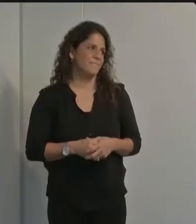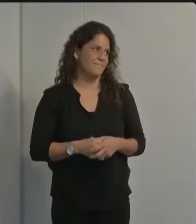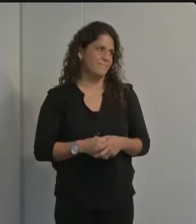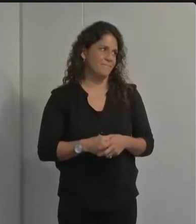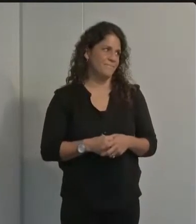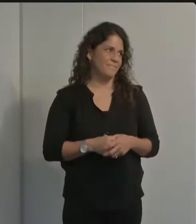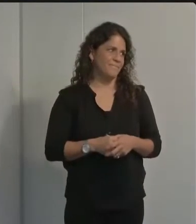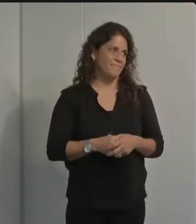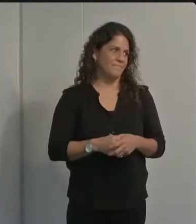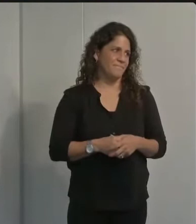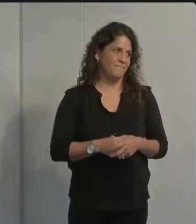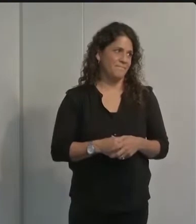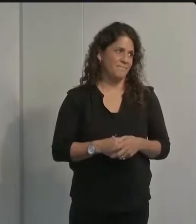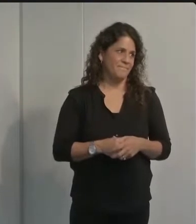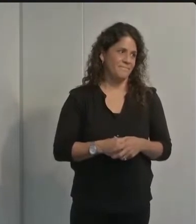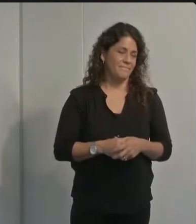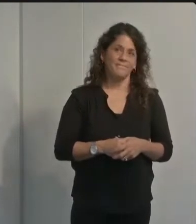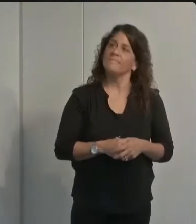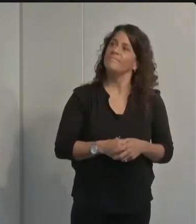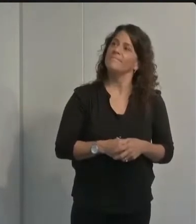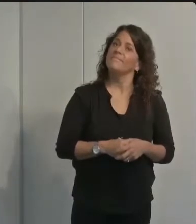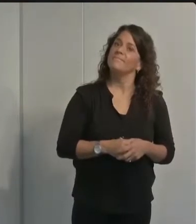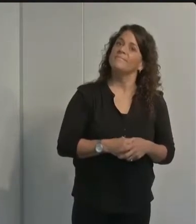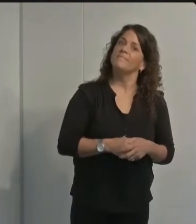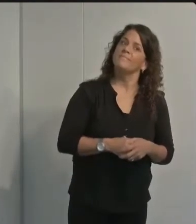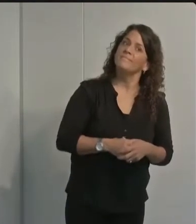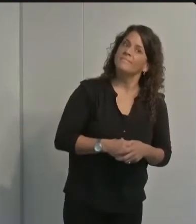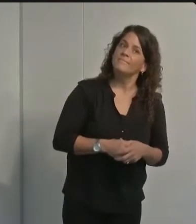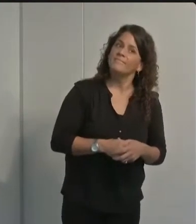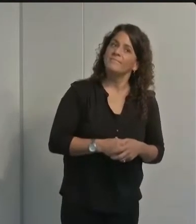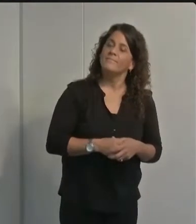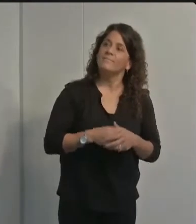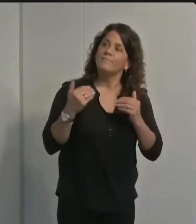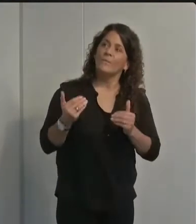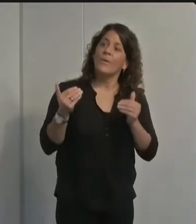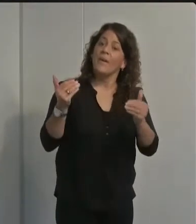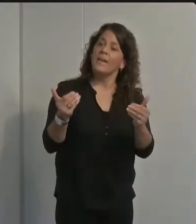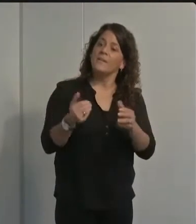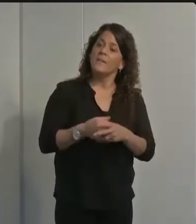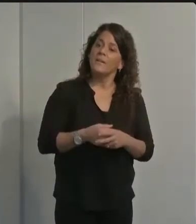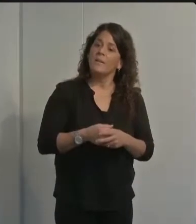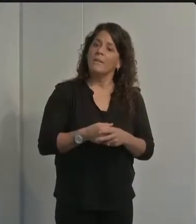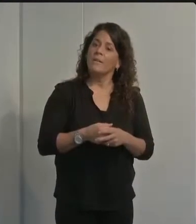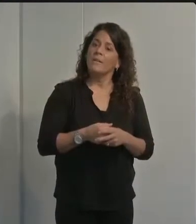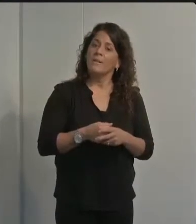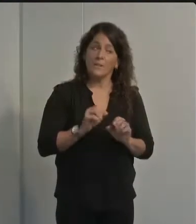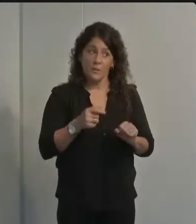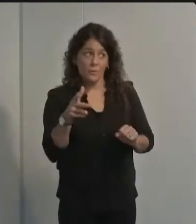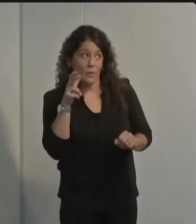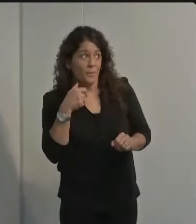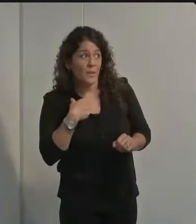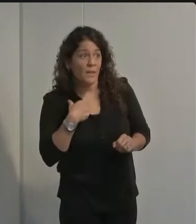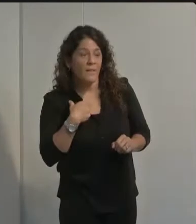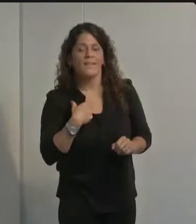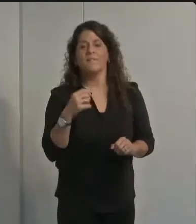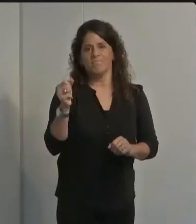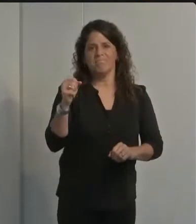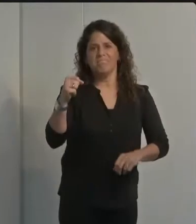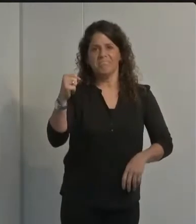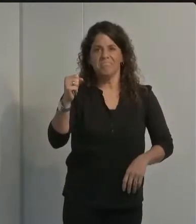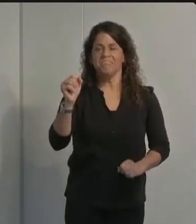laura hi go ahead go ahead laura oh can you hear me okay we can